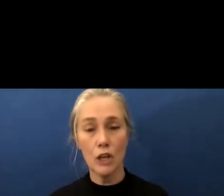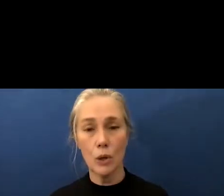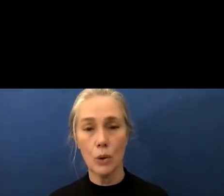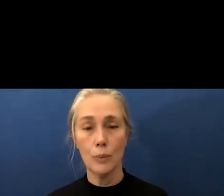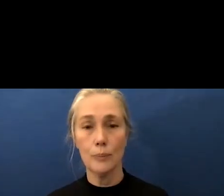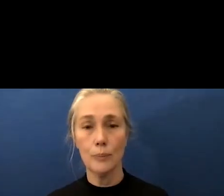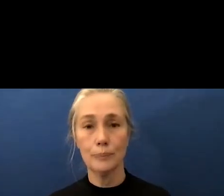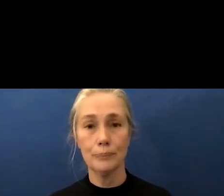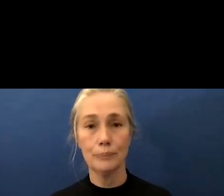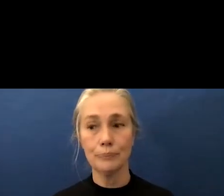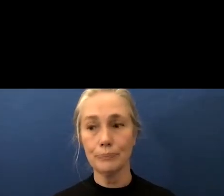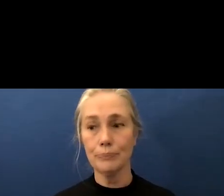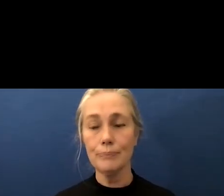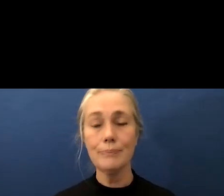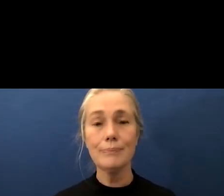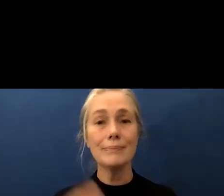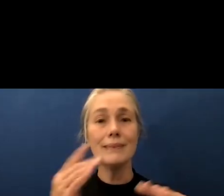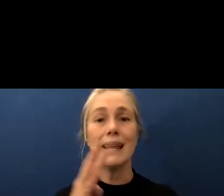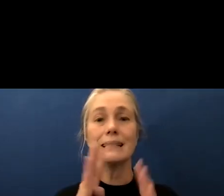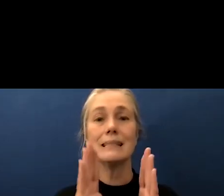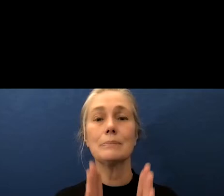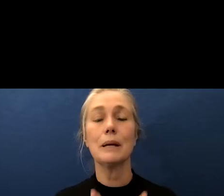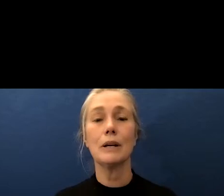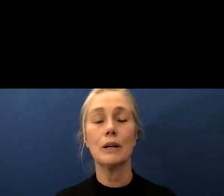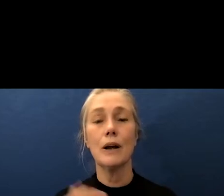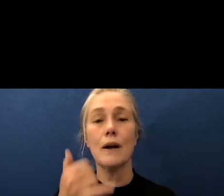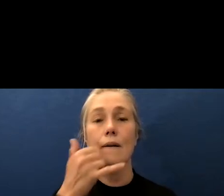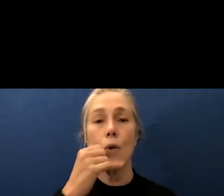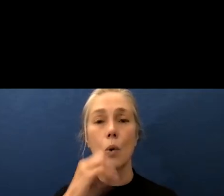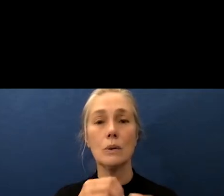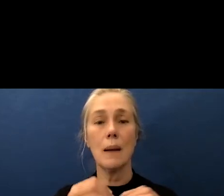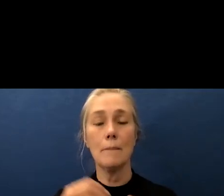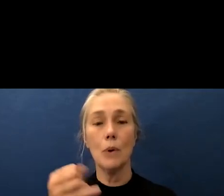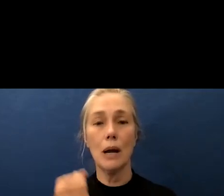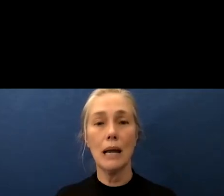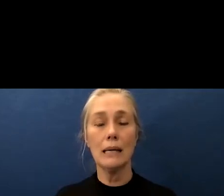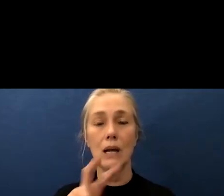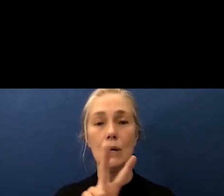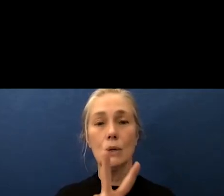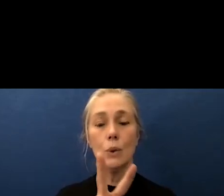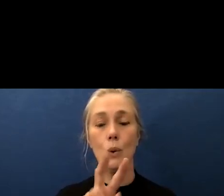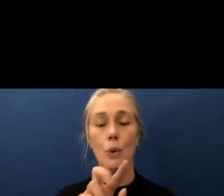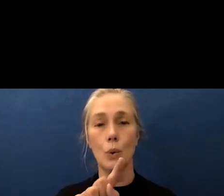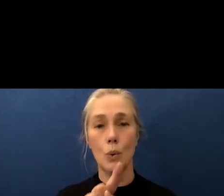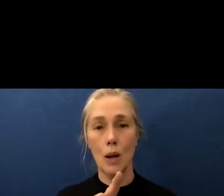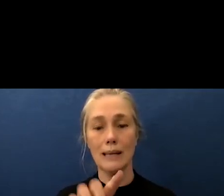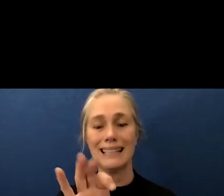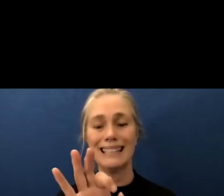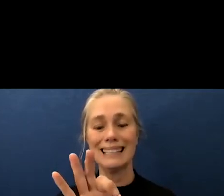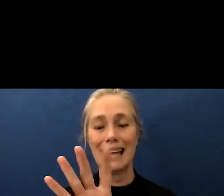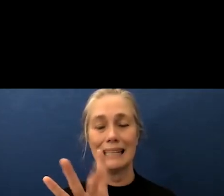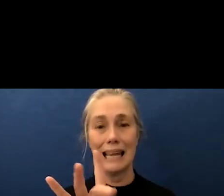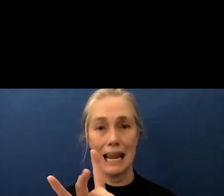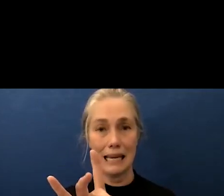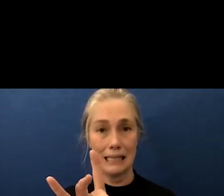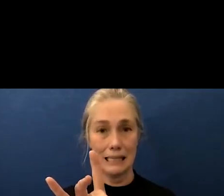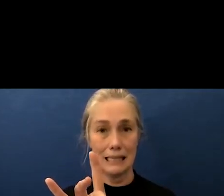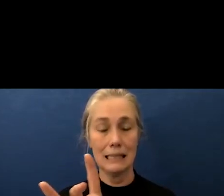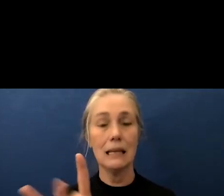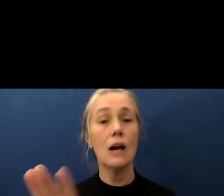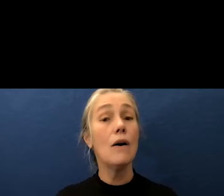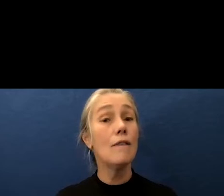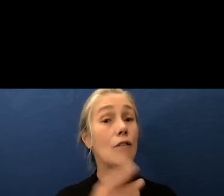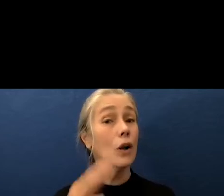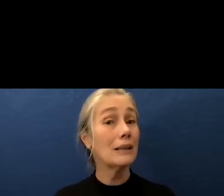thank you the next speaker is uh phone number ending in two one nine eight please state your full name